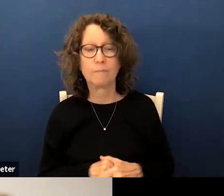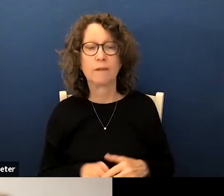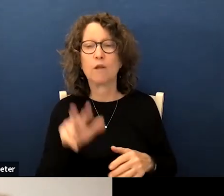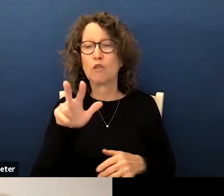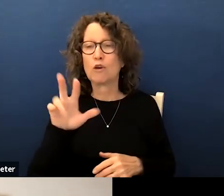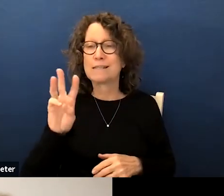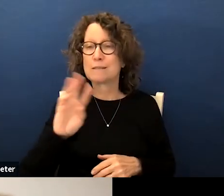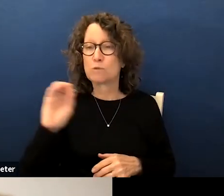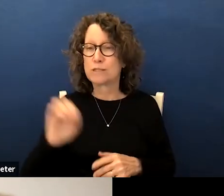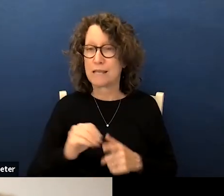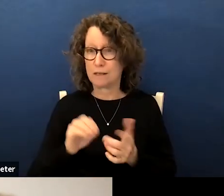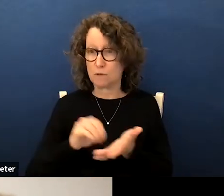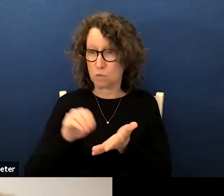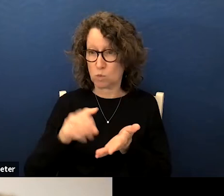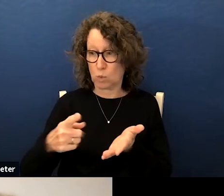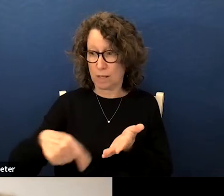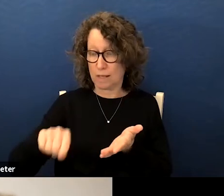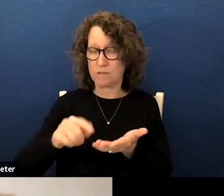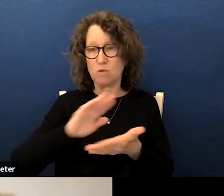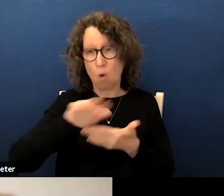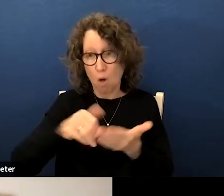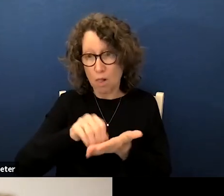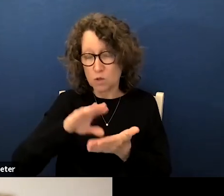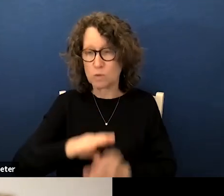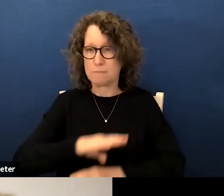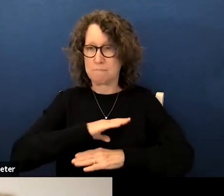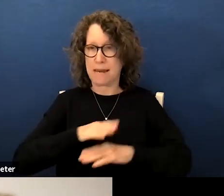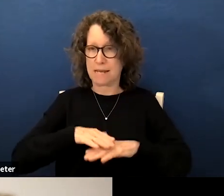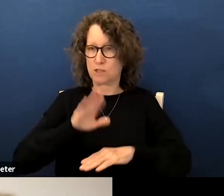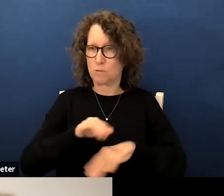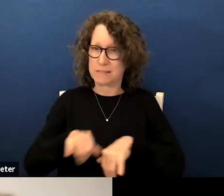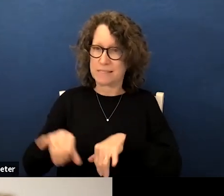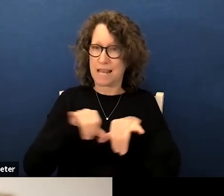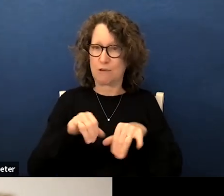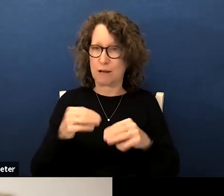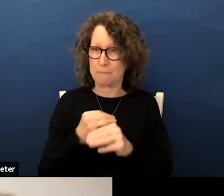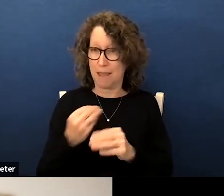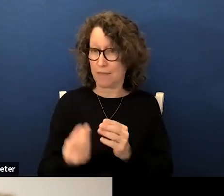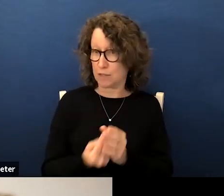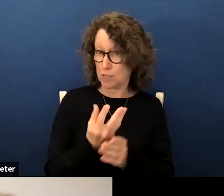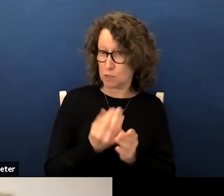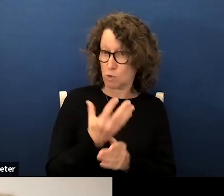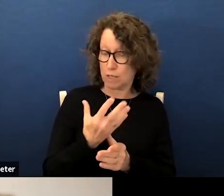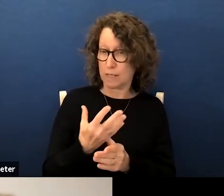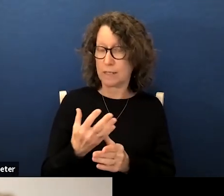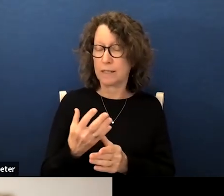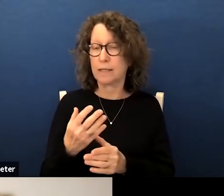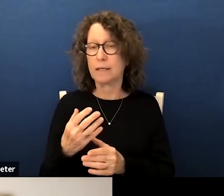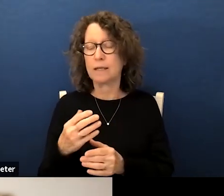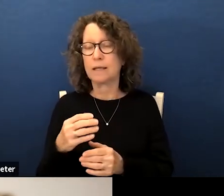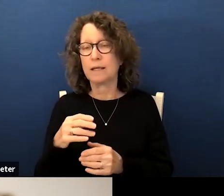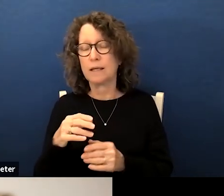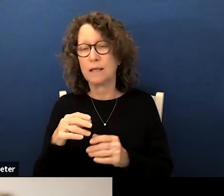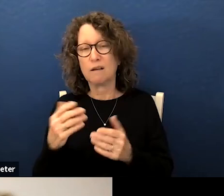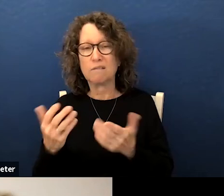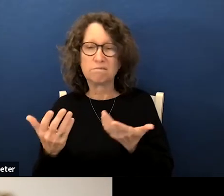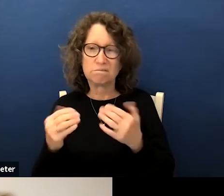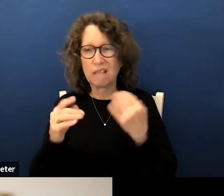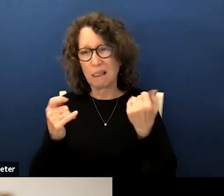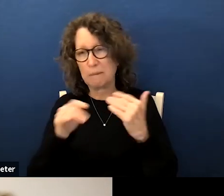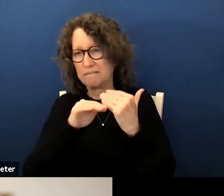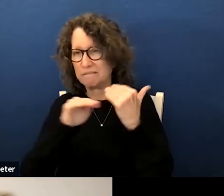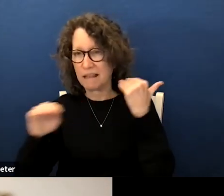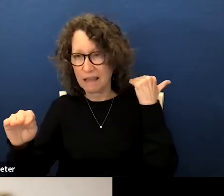% of students of all students met an exceeded standard in math in the spring as of December it's 35 so relatively flat